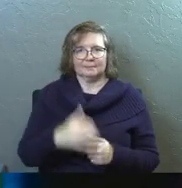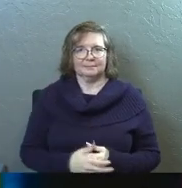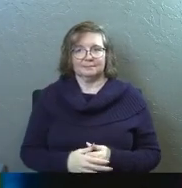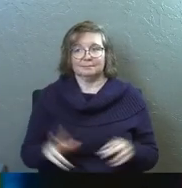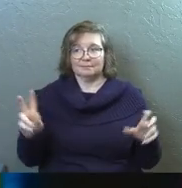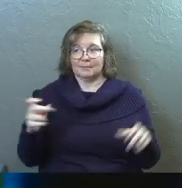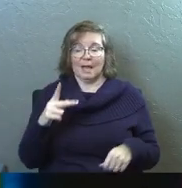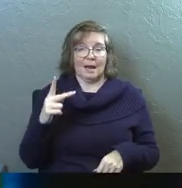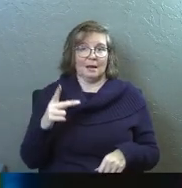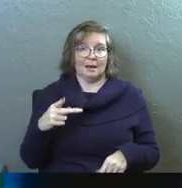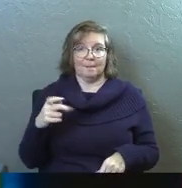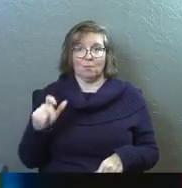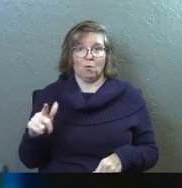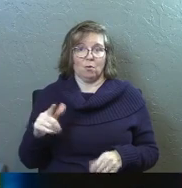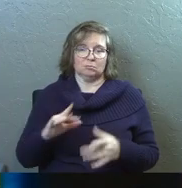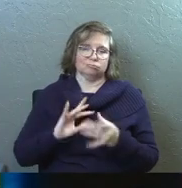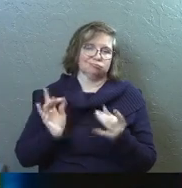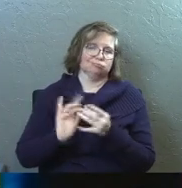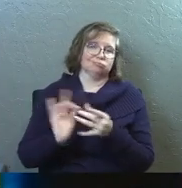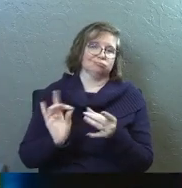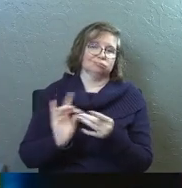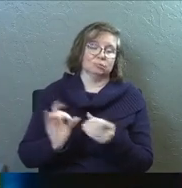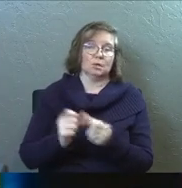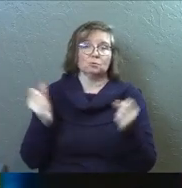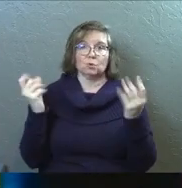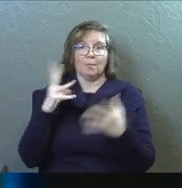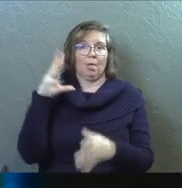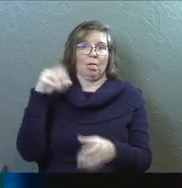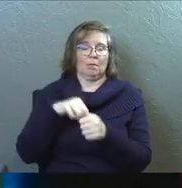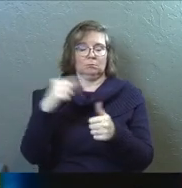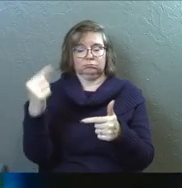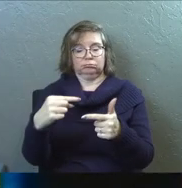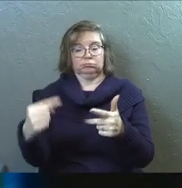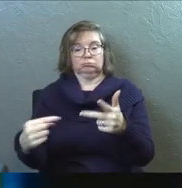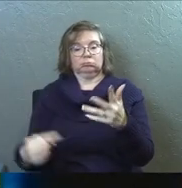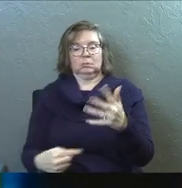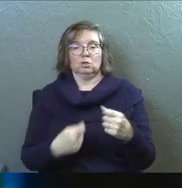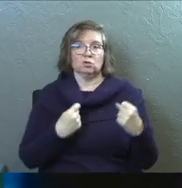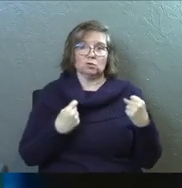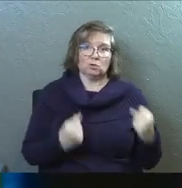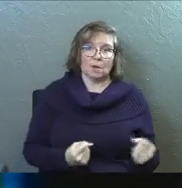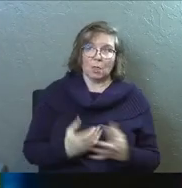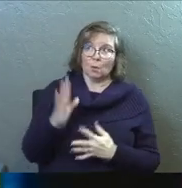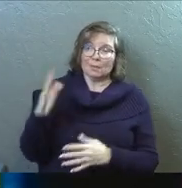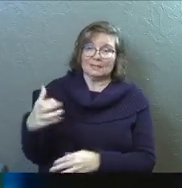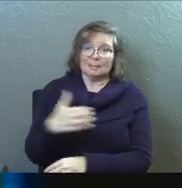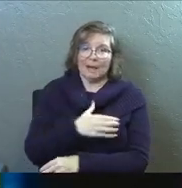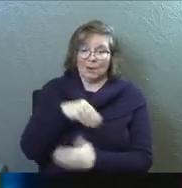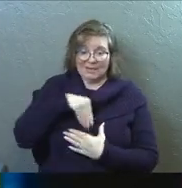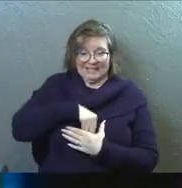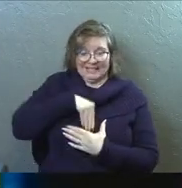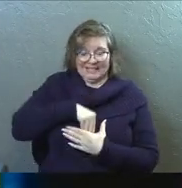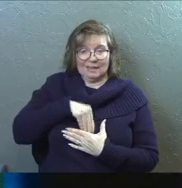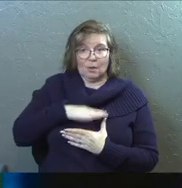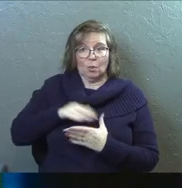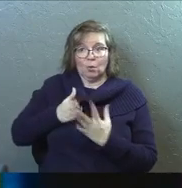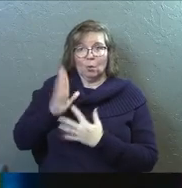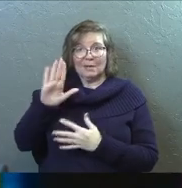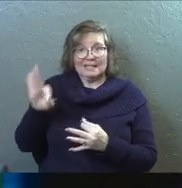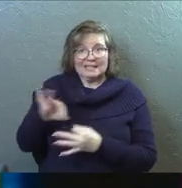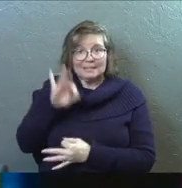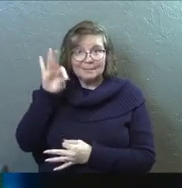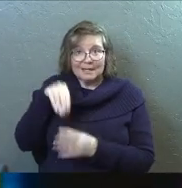Like Paul's on a roll with that one. There's so much in there that you'd be strengthened through his power in your inner being, through his